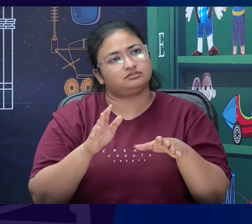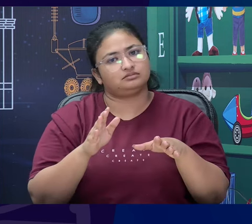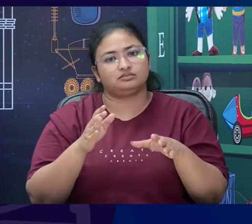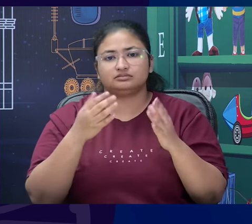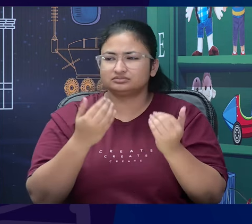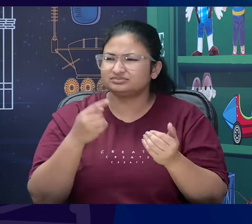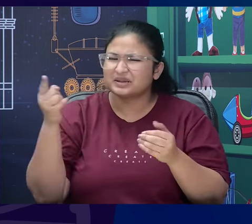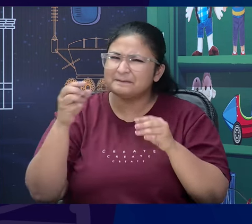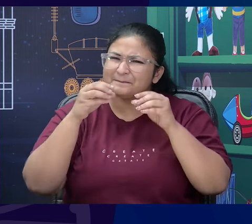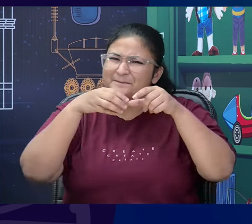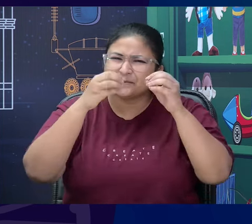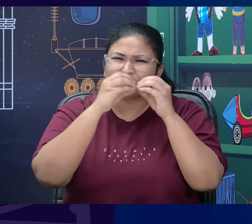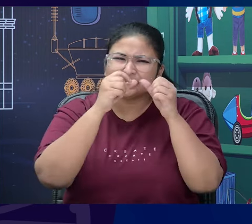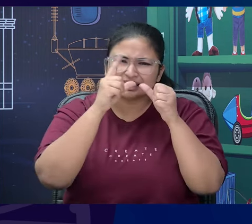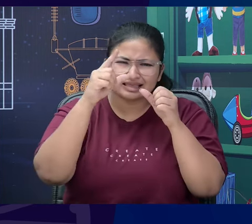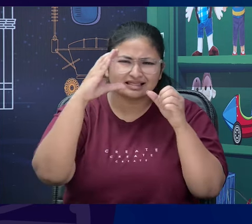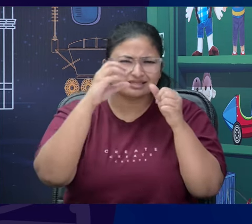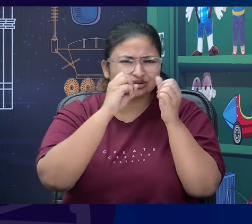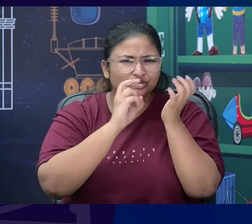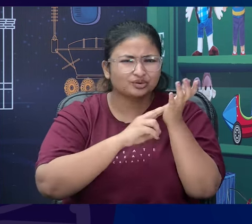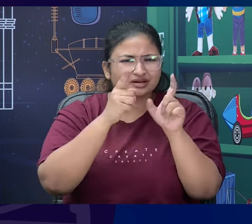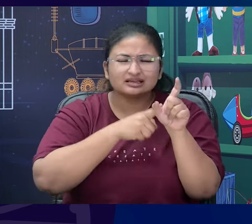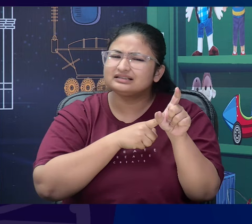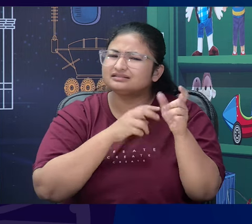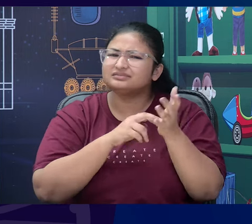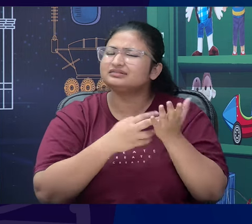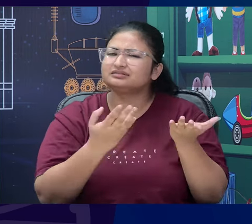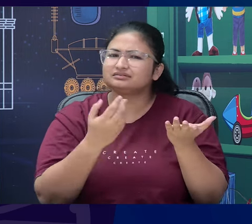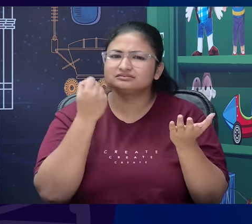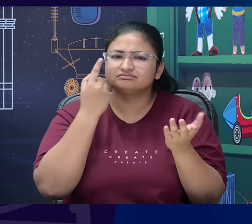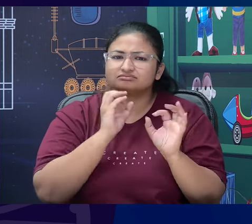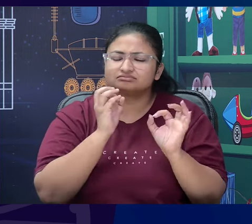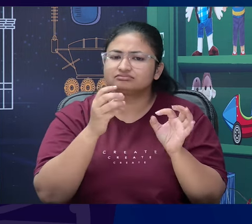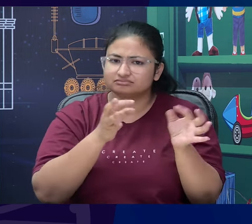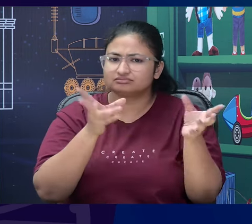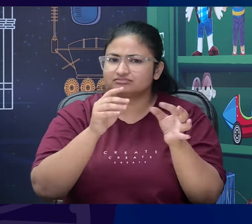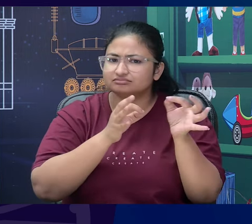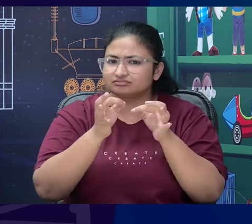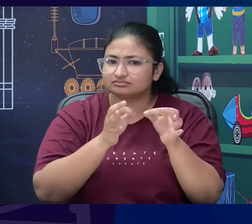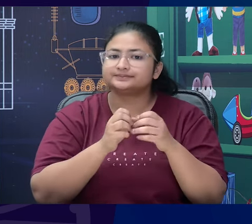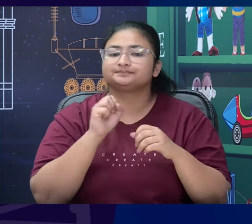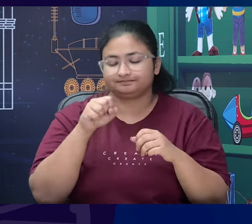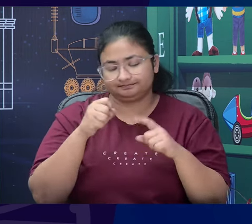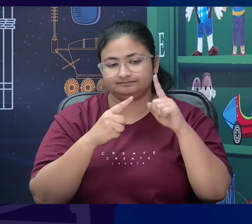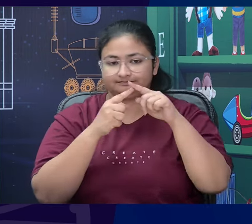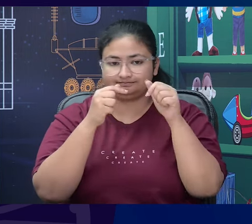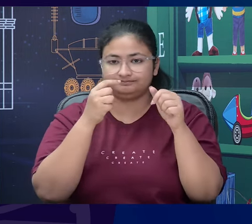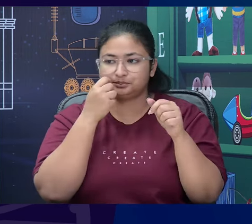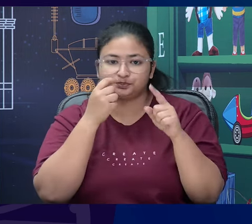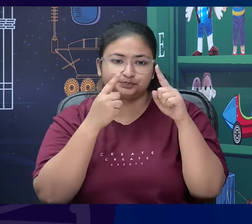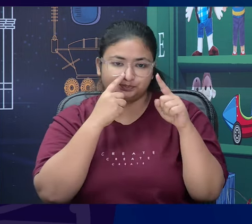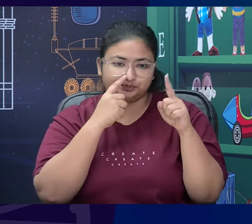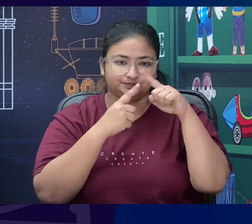explain a little bit of the layout of this particular balcony? Yes. Tanvi as you can see in the picture